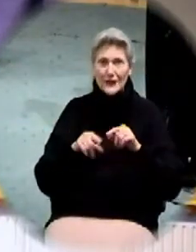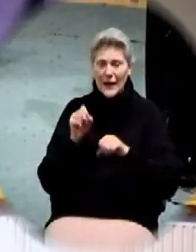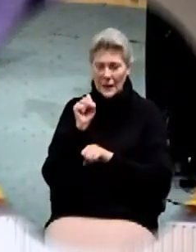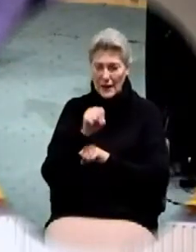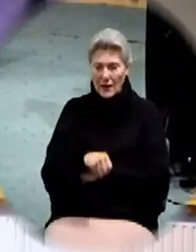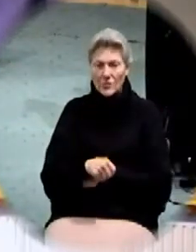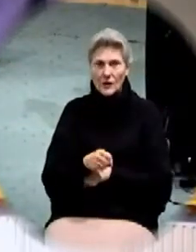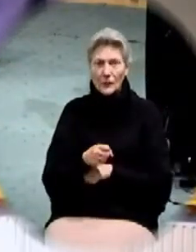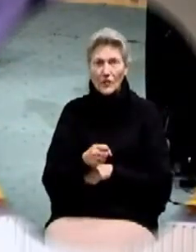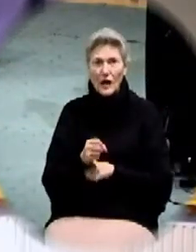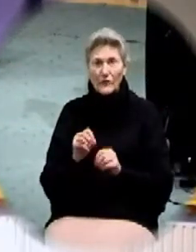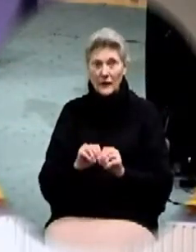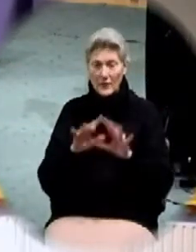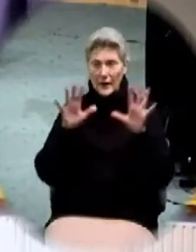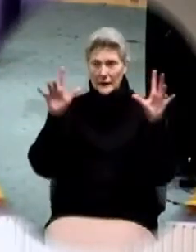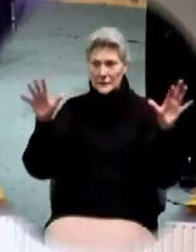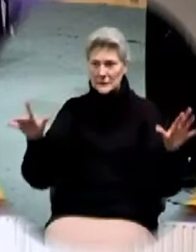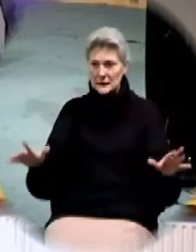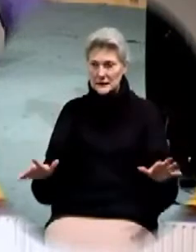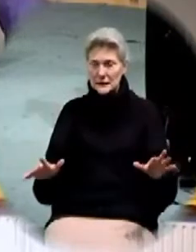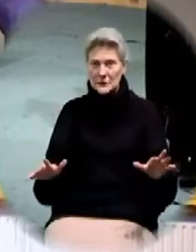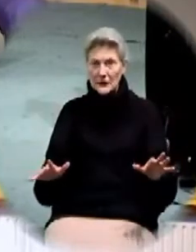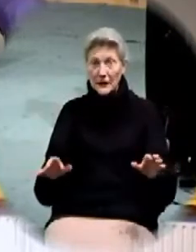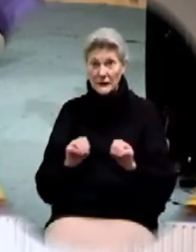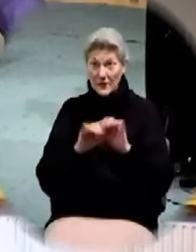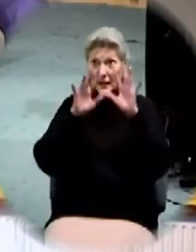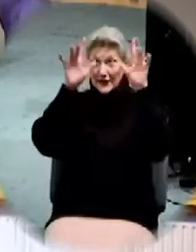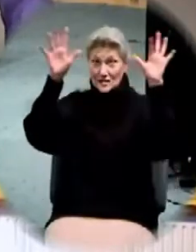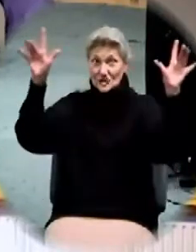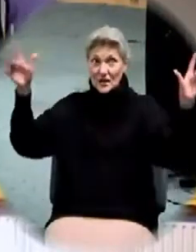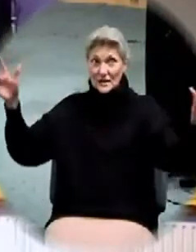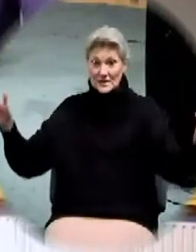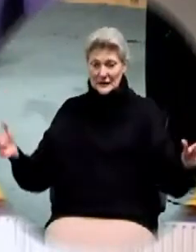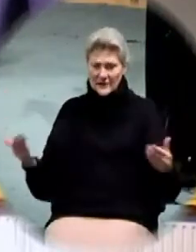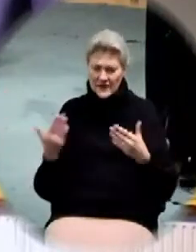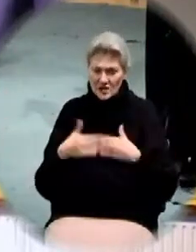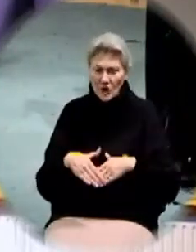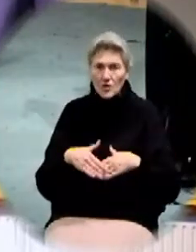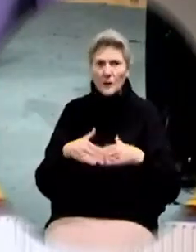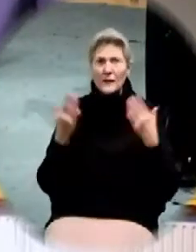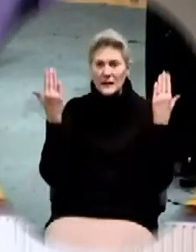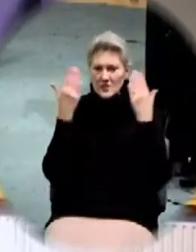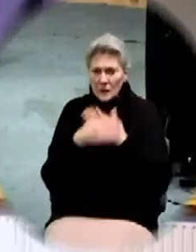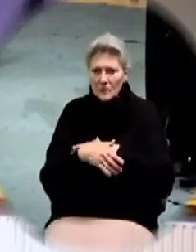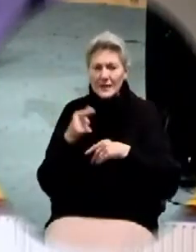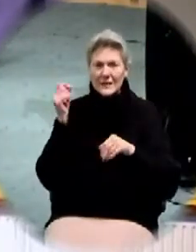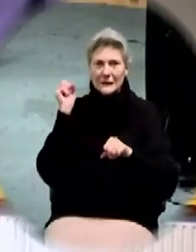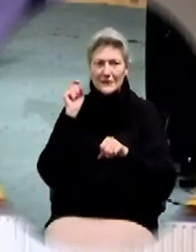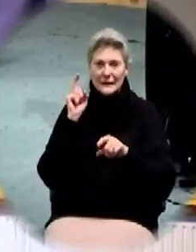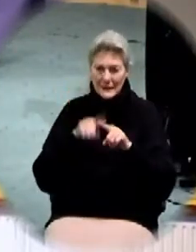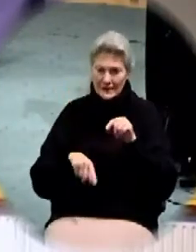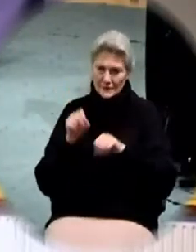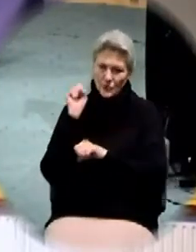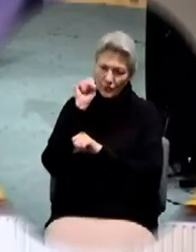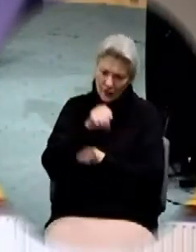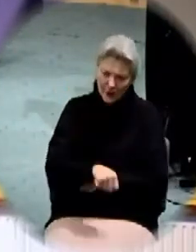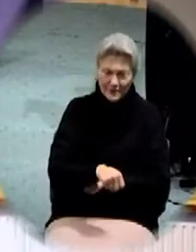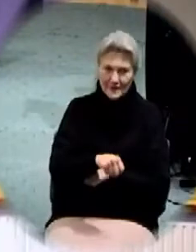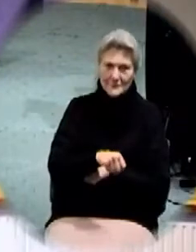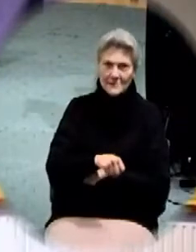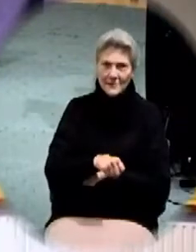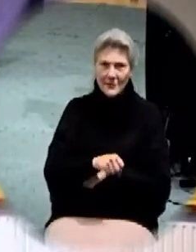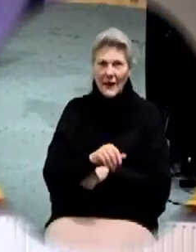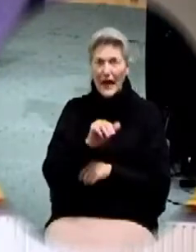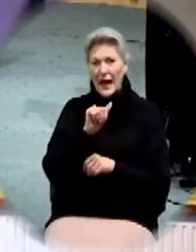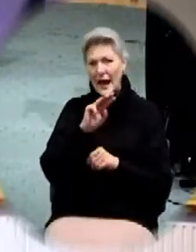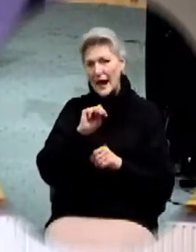the home and Christian Bible says the light shines in the darkness yet the darkness cannot overcome it amplified